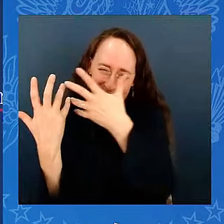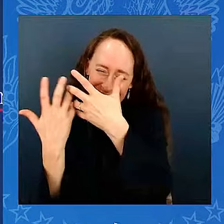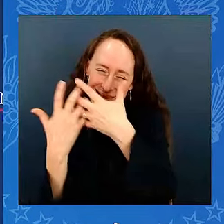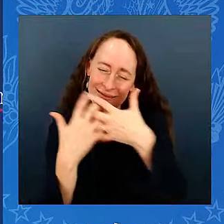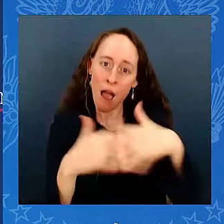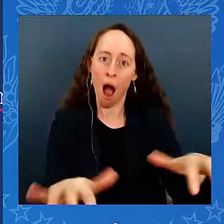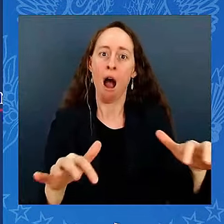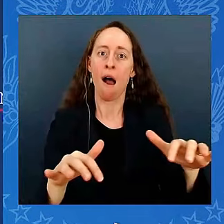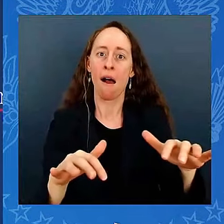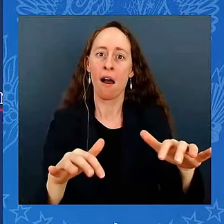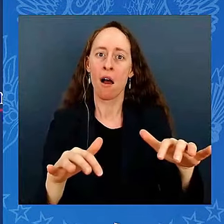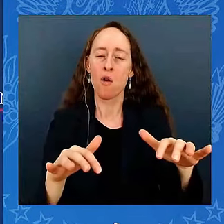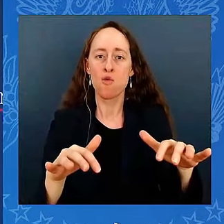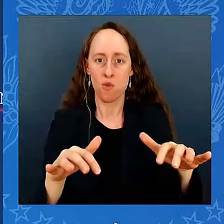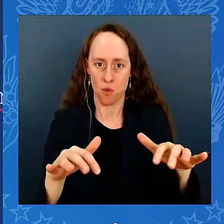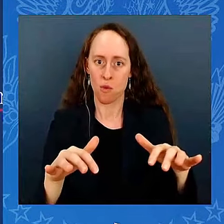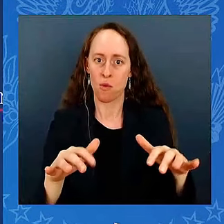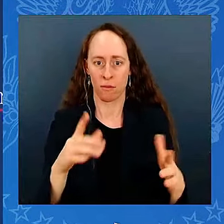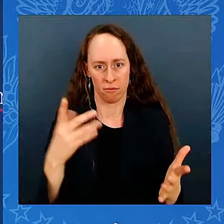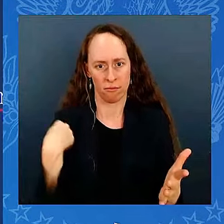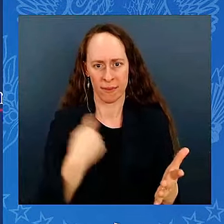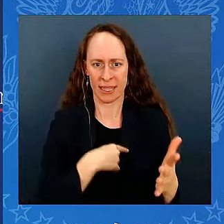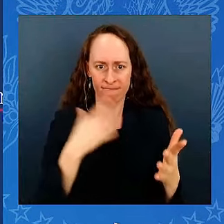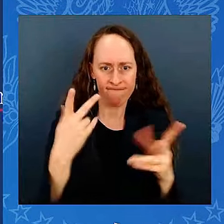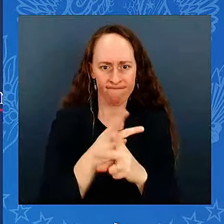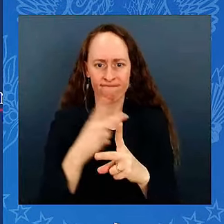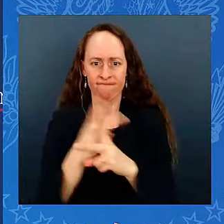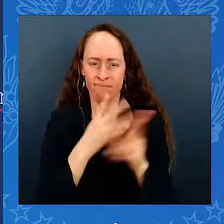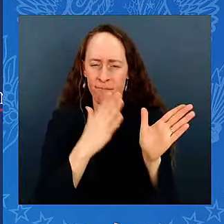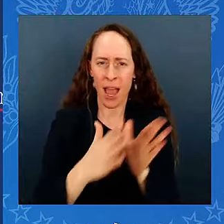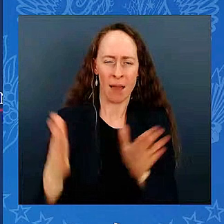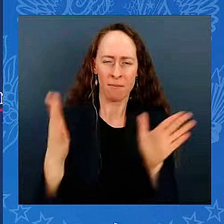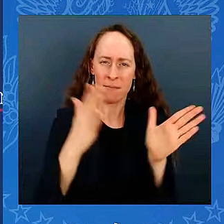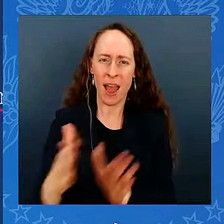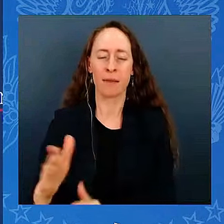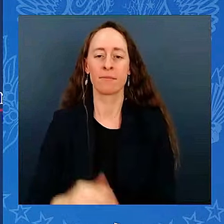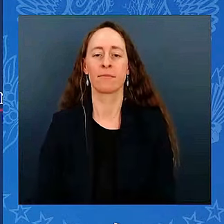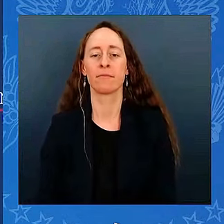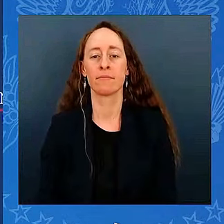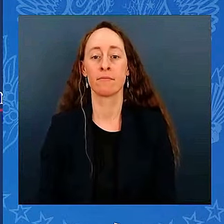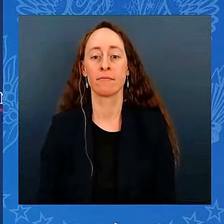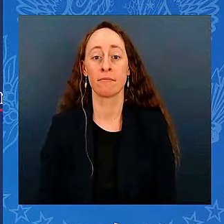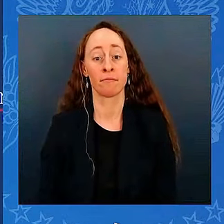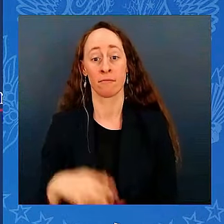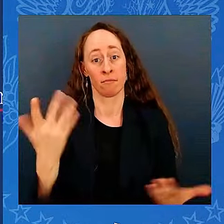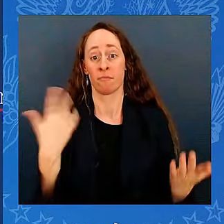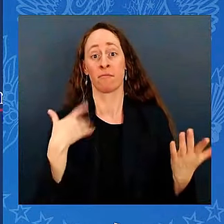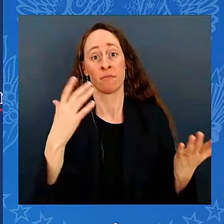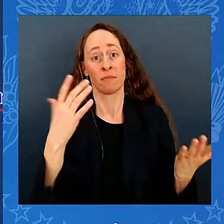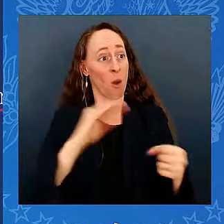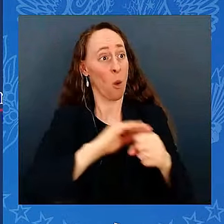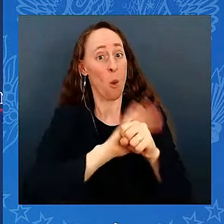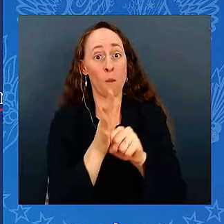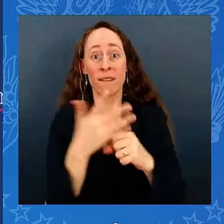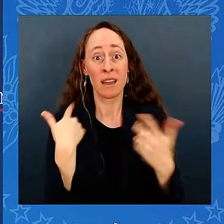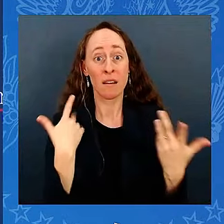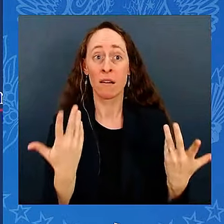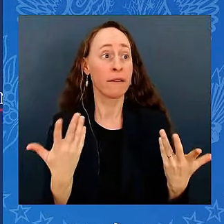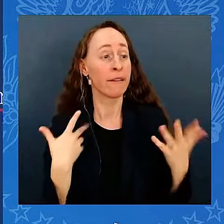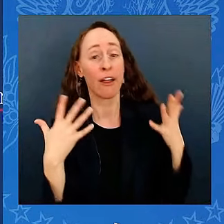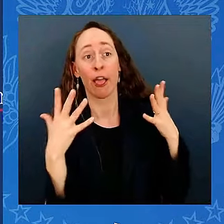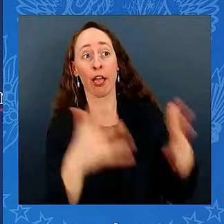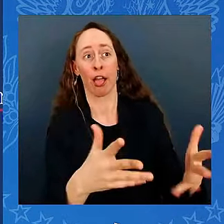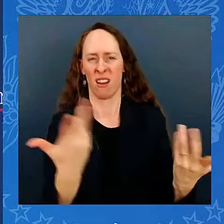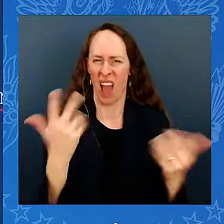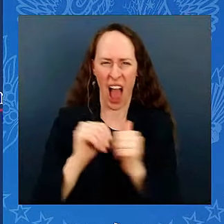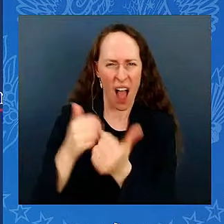Without protecting our nation from COVID, our economic recovery would never have taken off. It also delivered immediate economic relief for those who needed